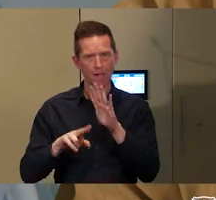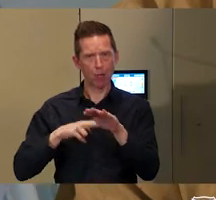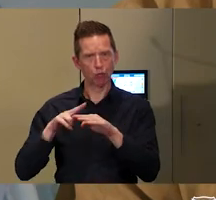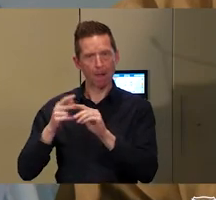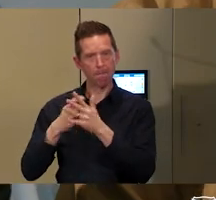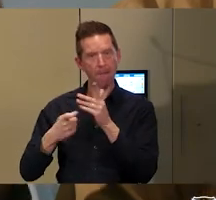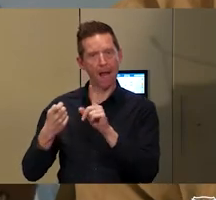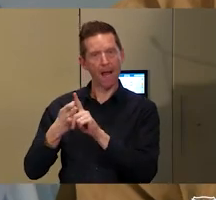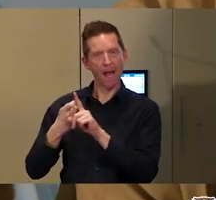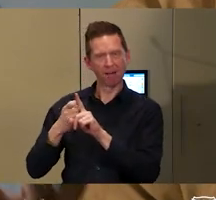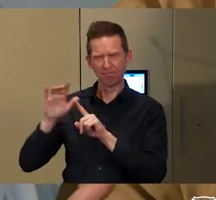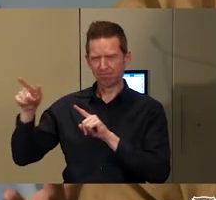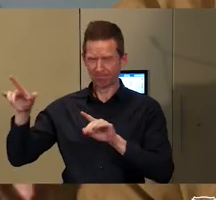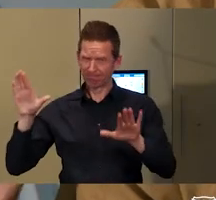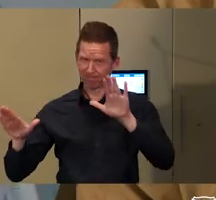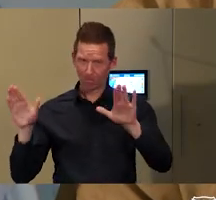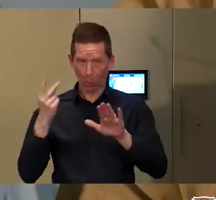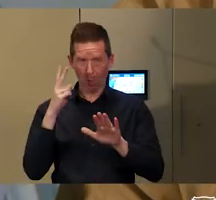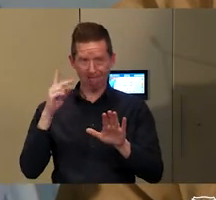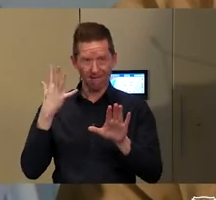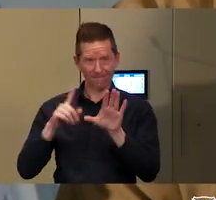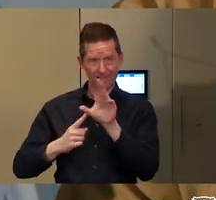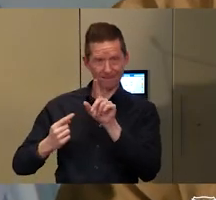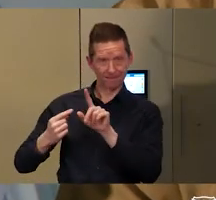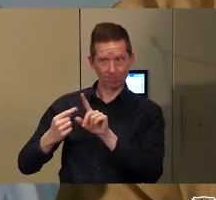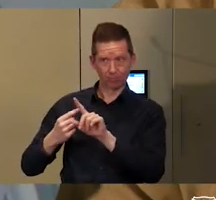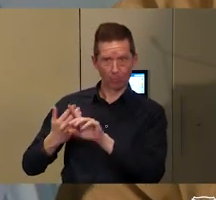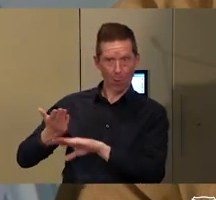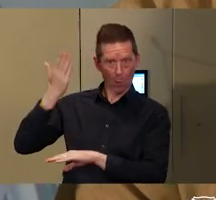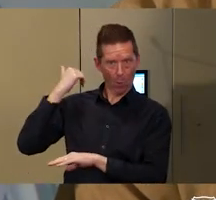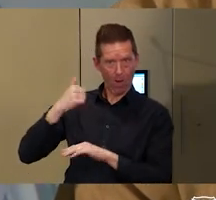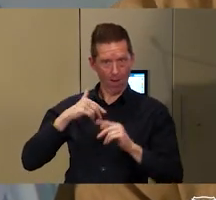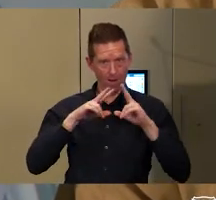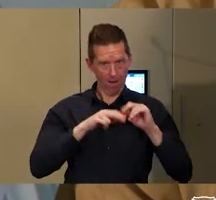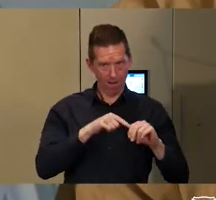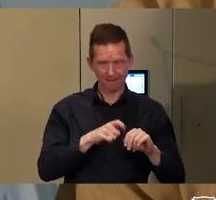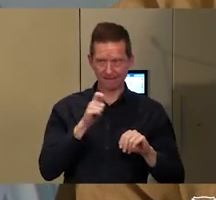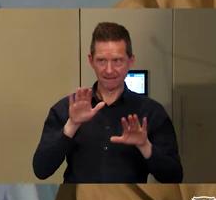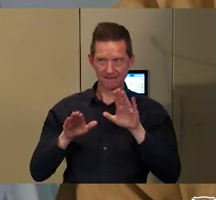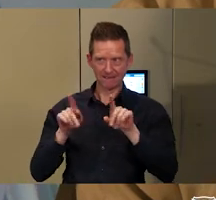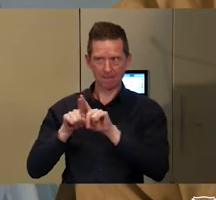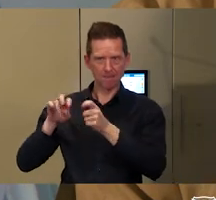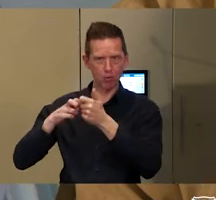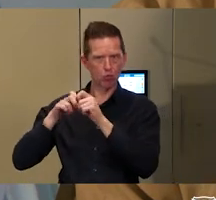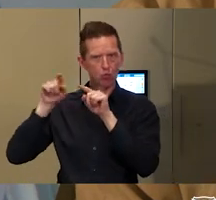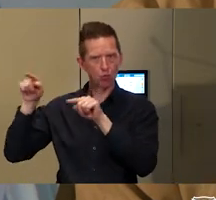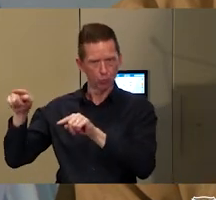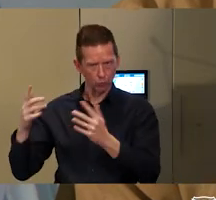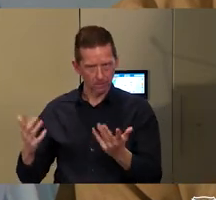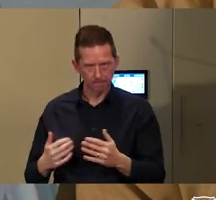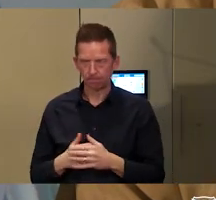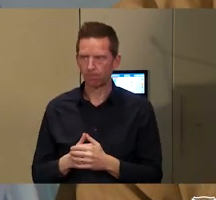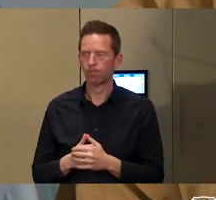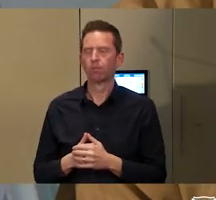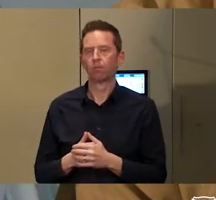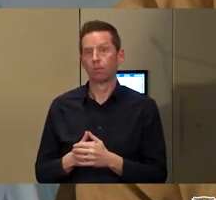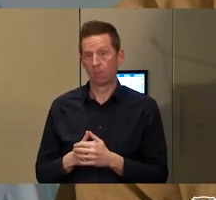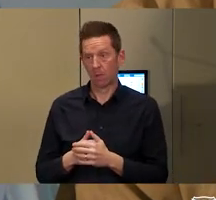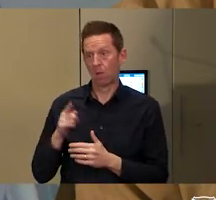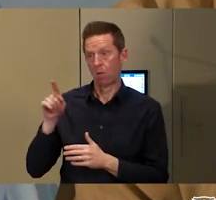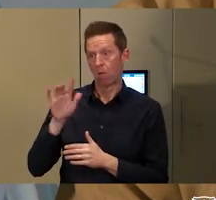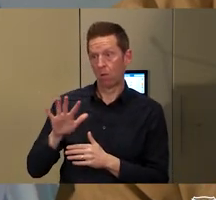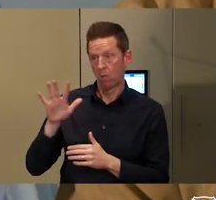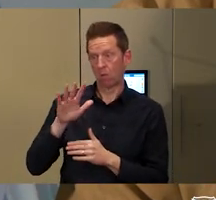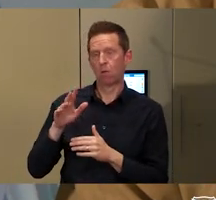Kakadu 25 years ago and are probably still similar issues that communities there are encountering. I move across to